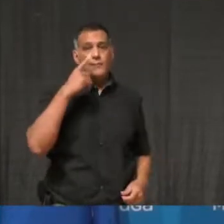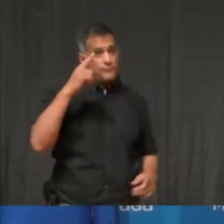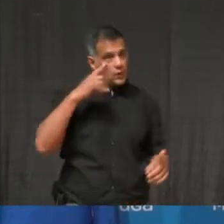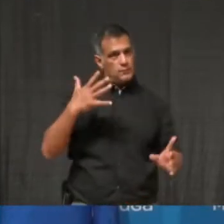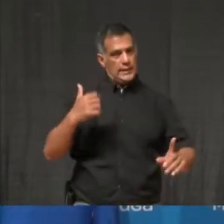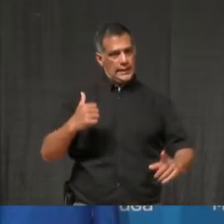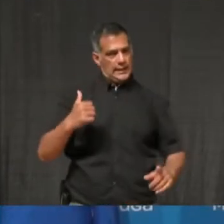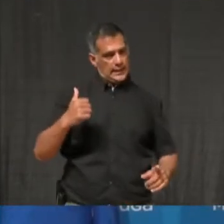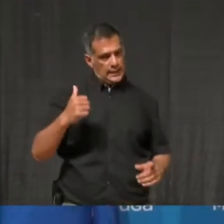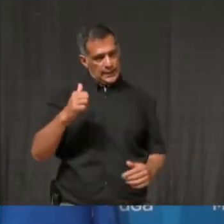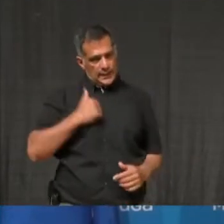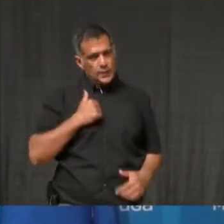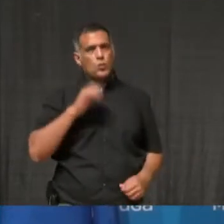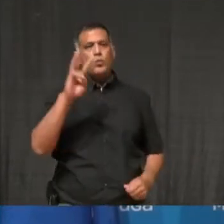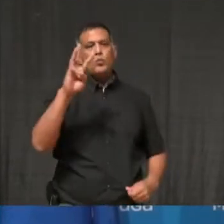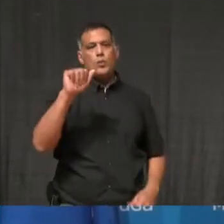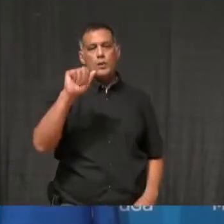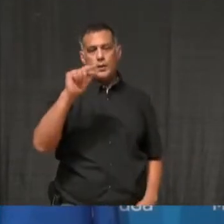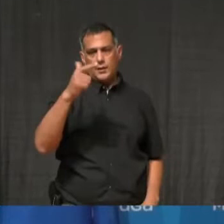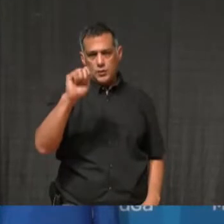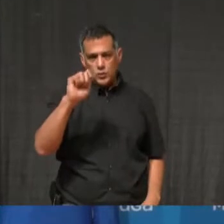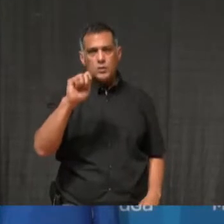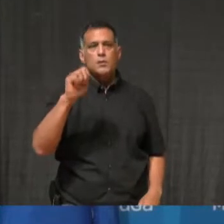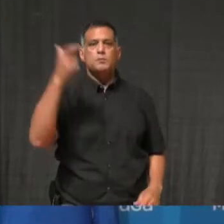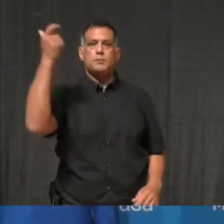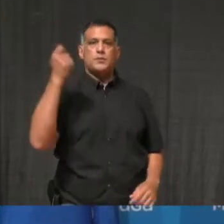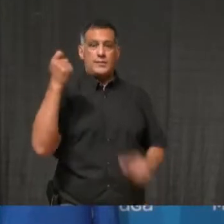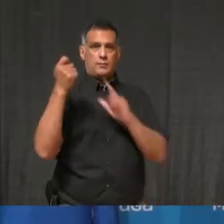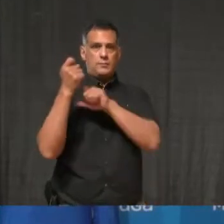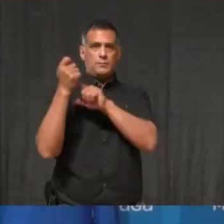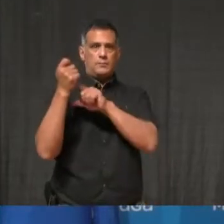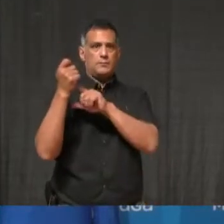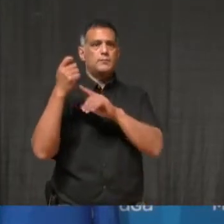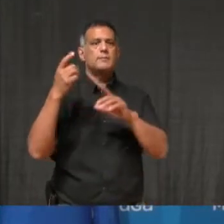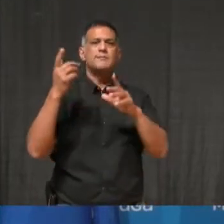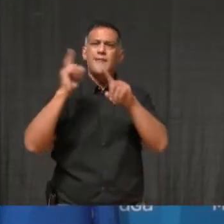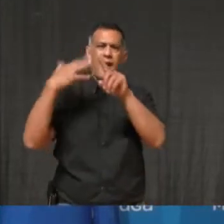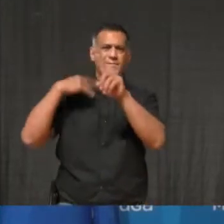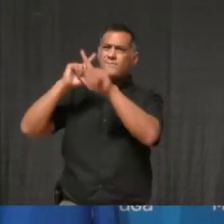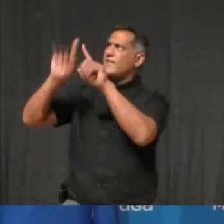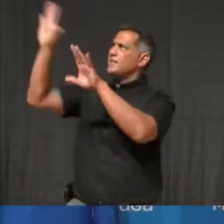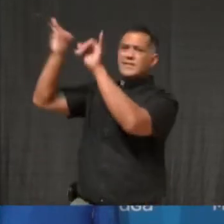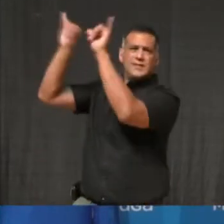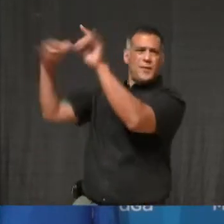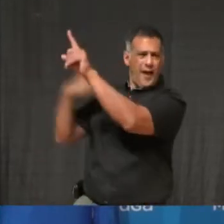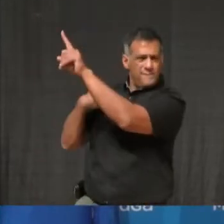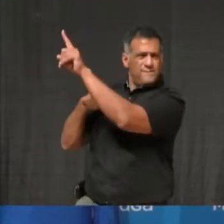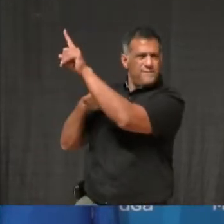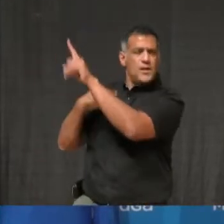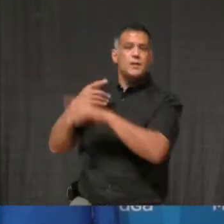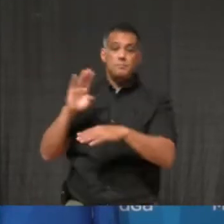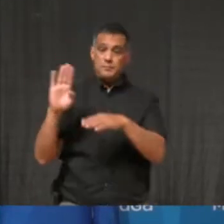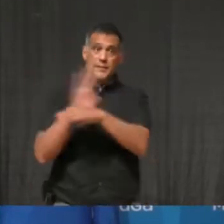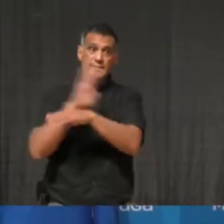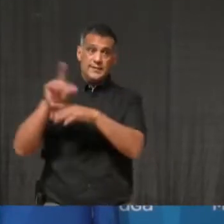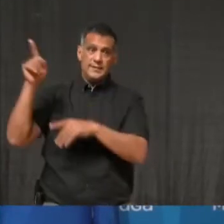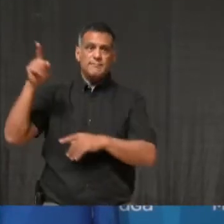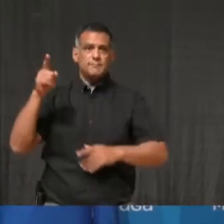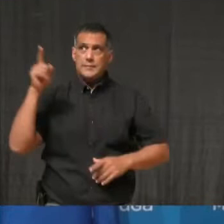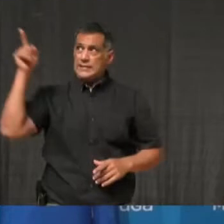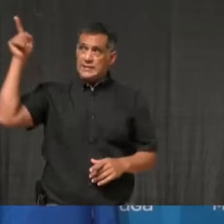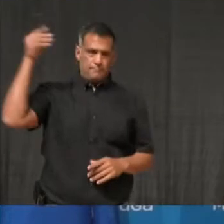Businesses need help now in order to make it to 2021. Supports need to be immediately